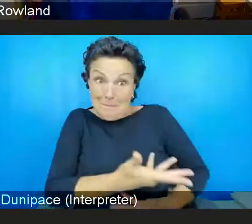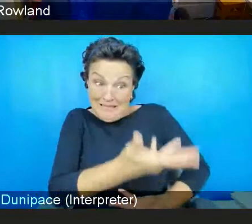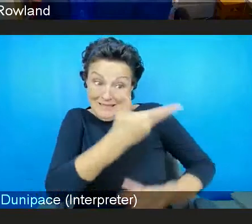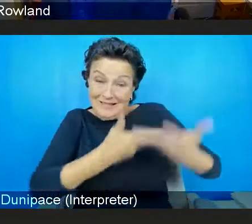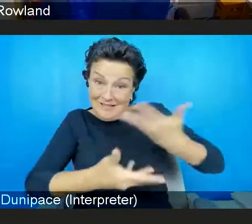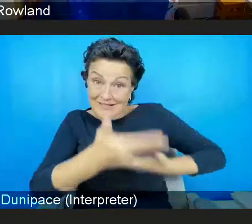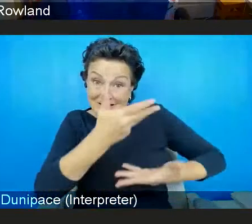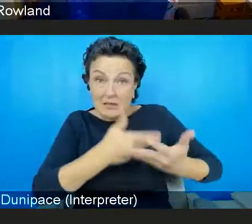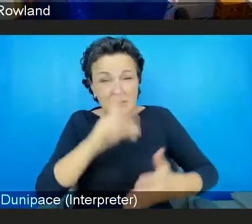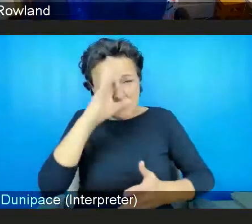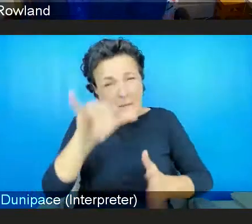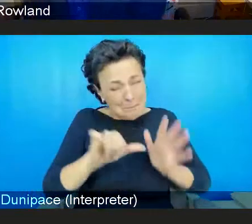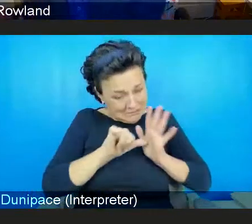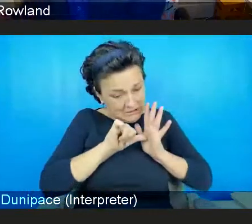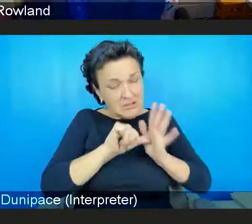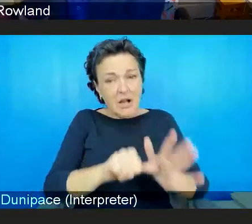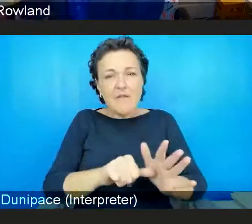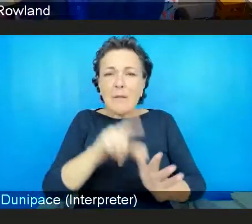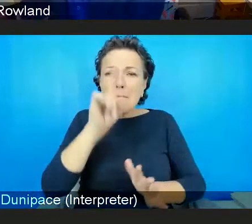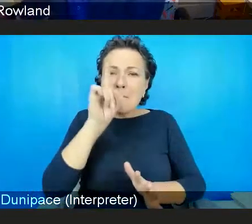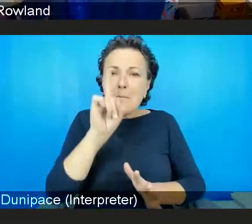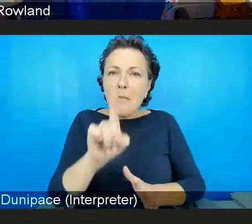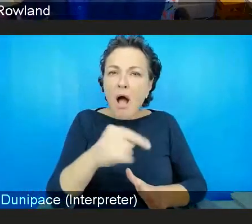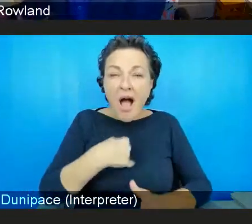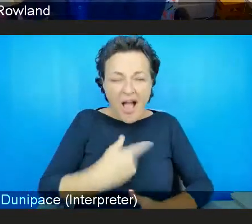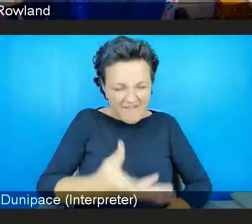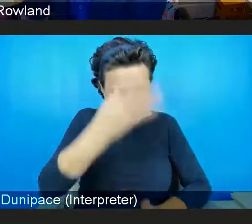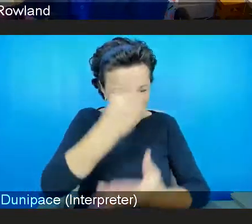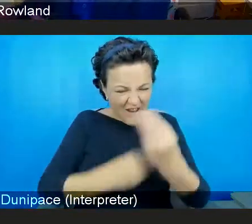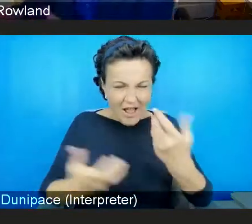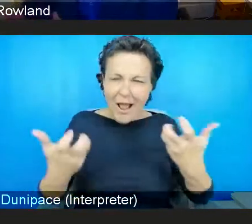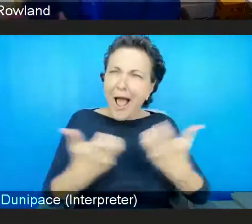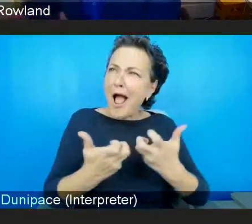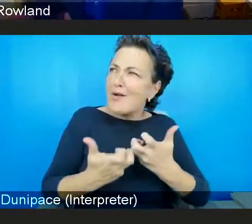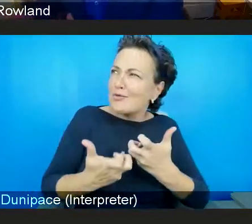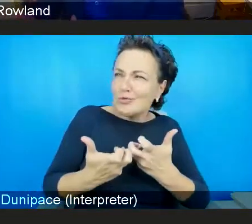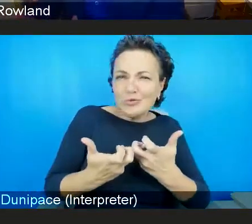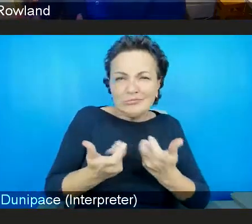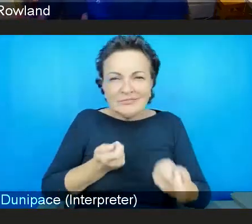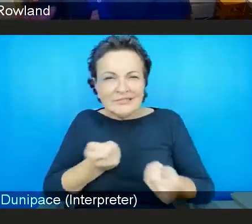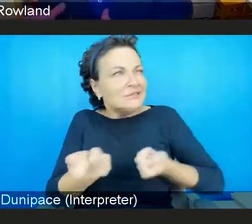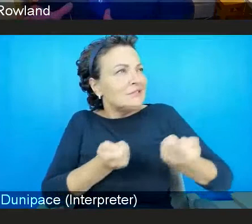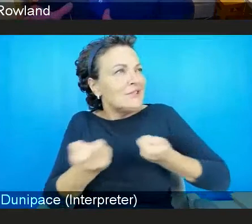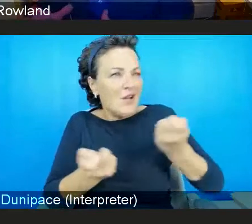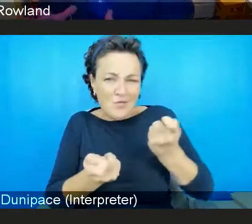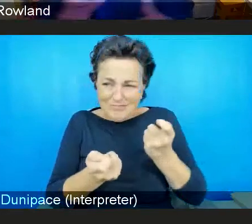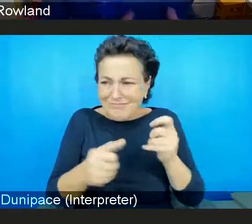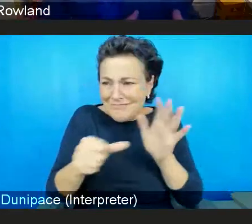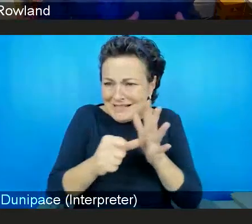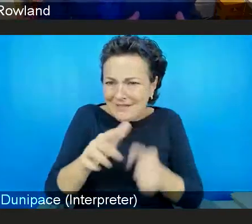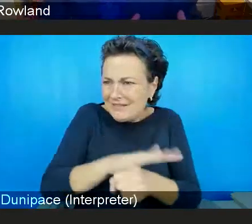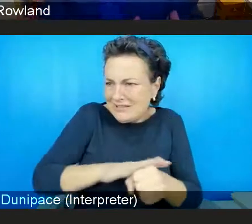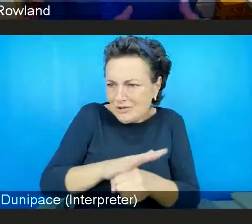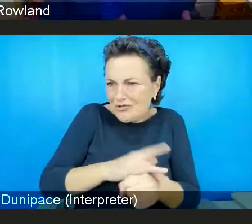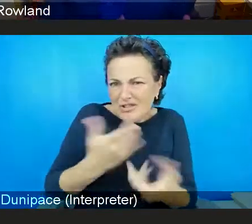has been tough, but I've learned how to handle tough situations in a way that young people haven't had the